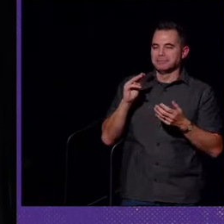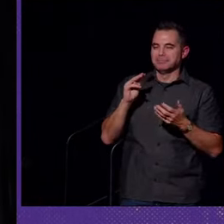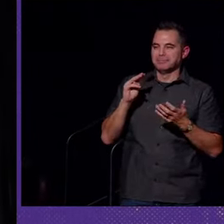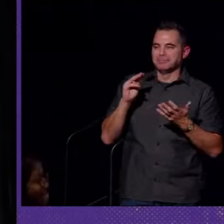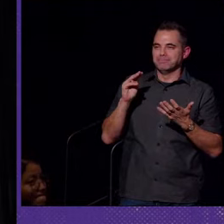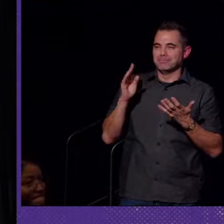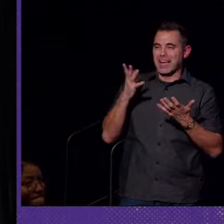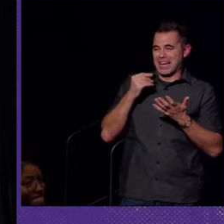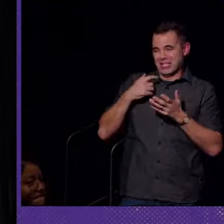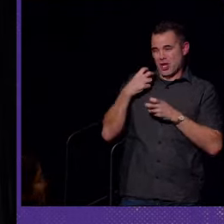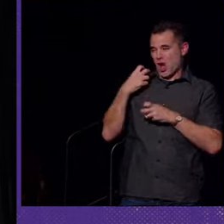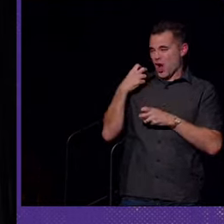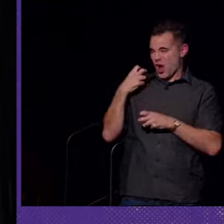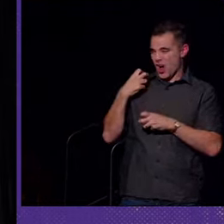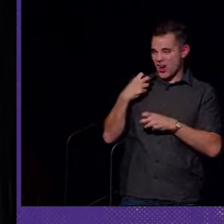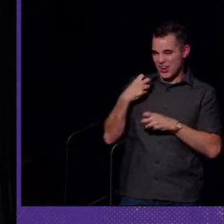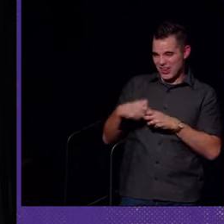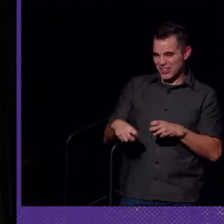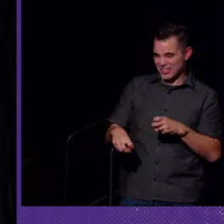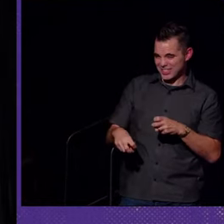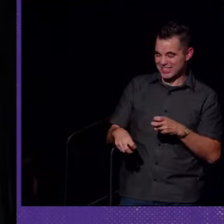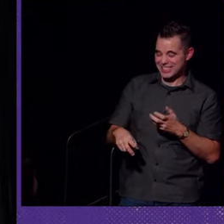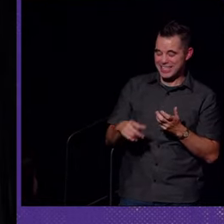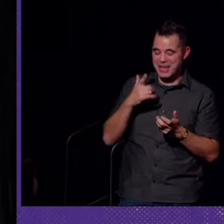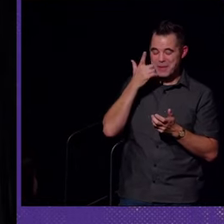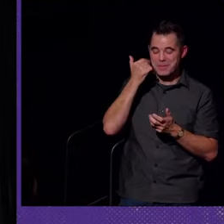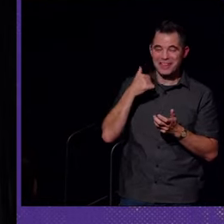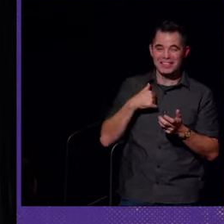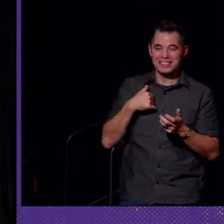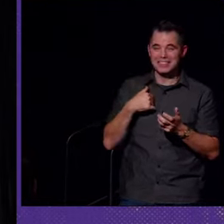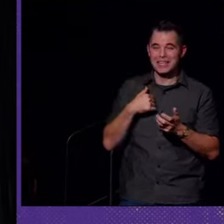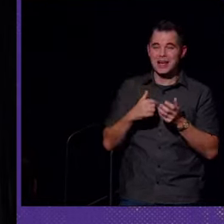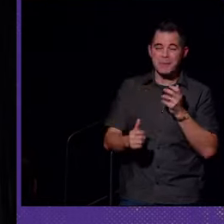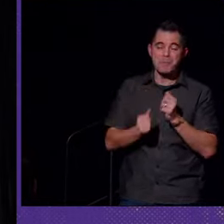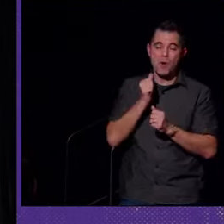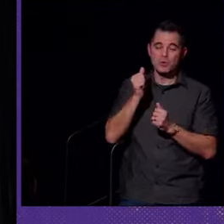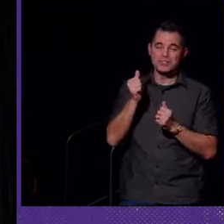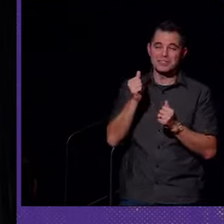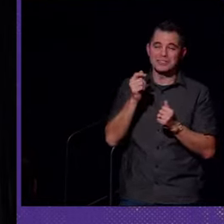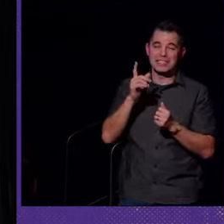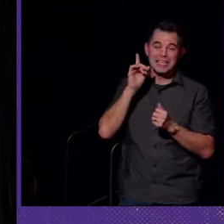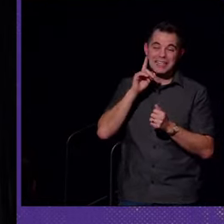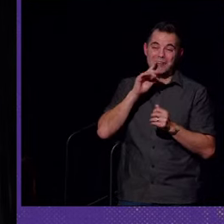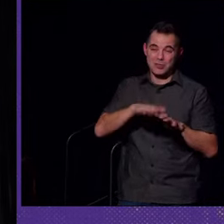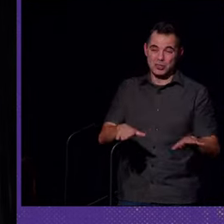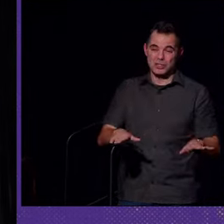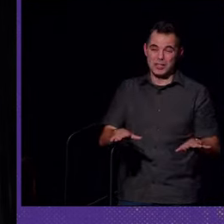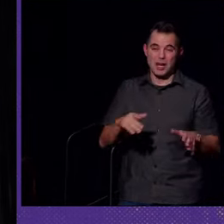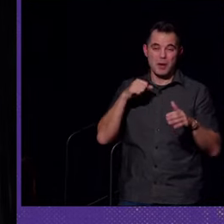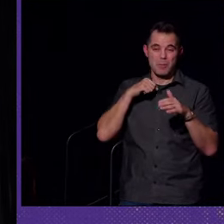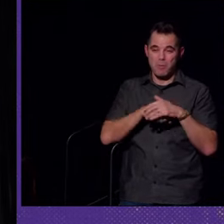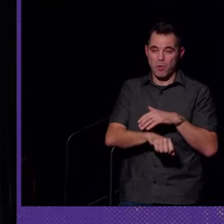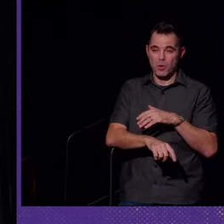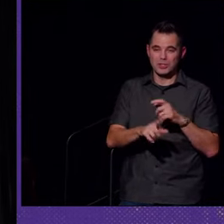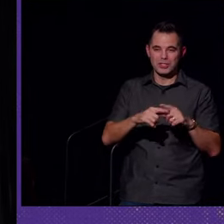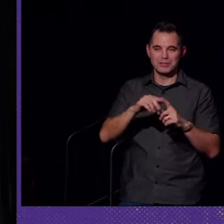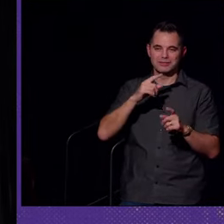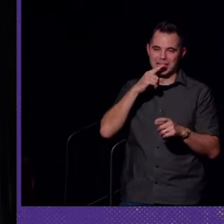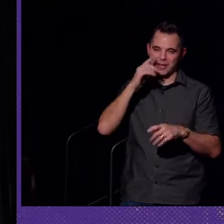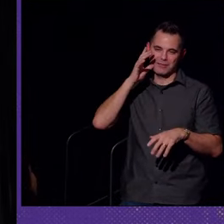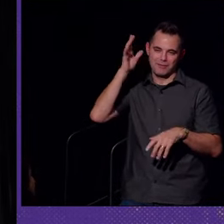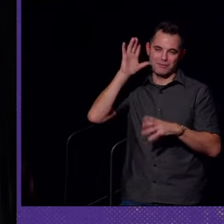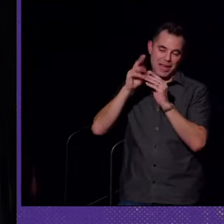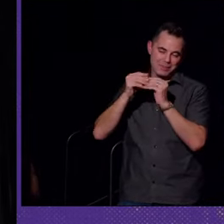And it's hard because most deaf children are born to hearing